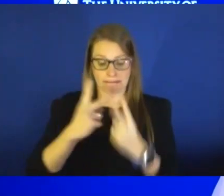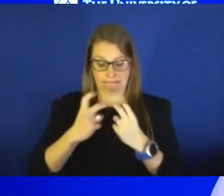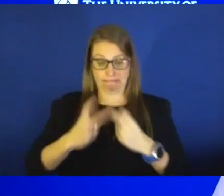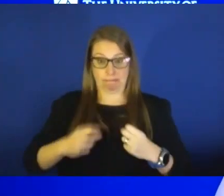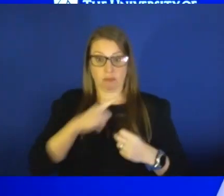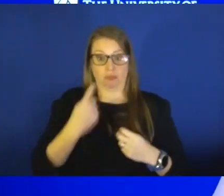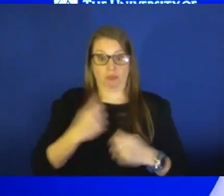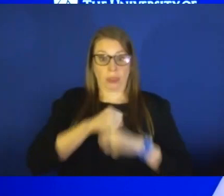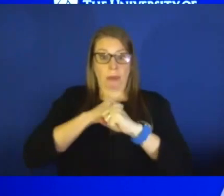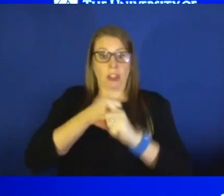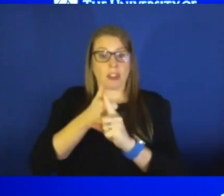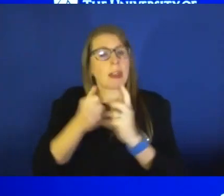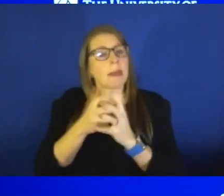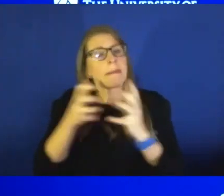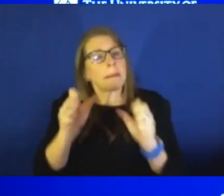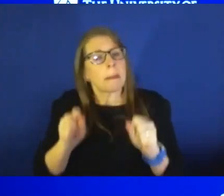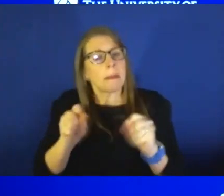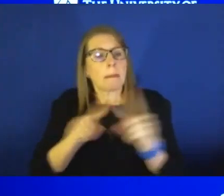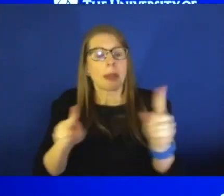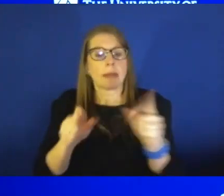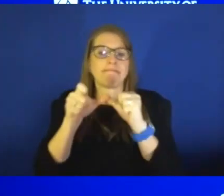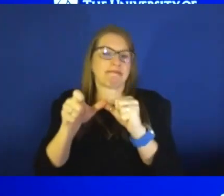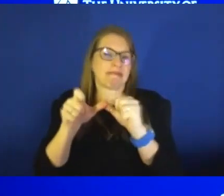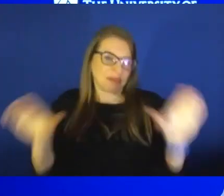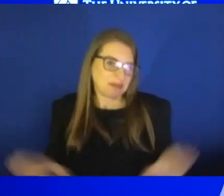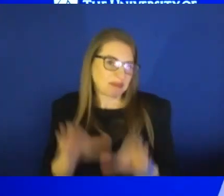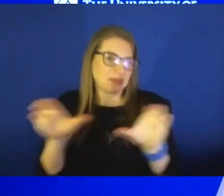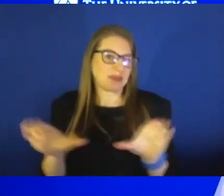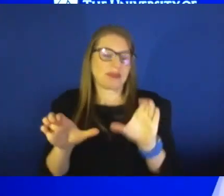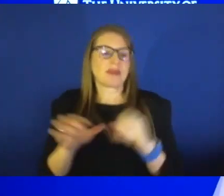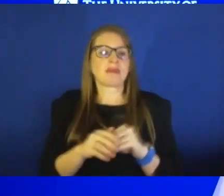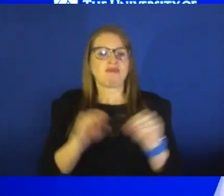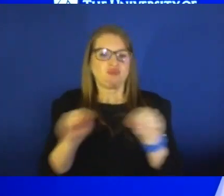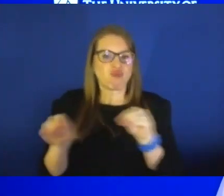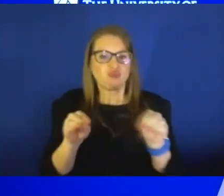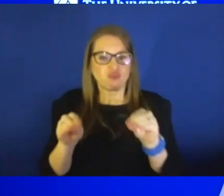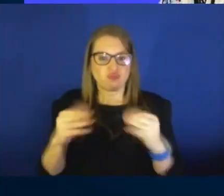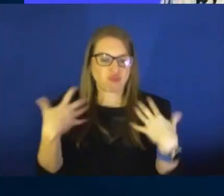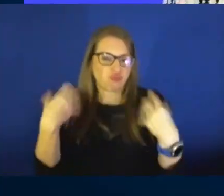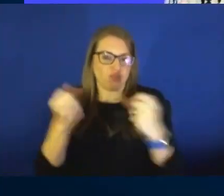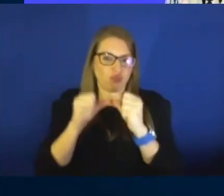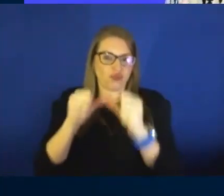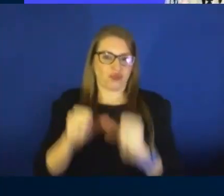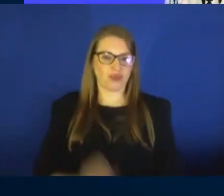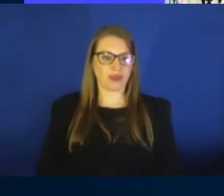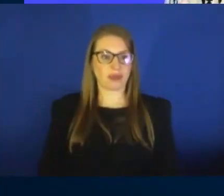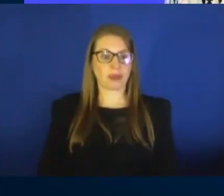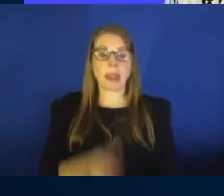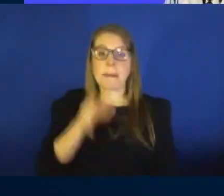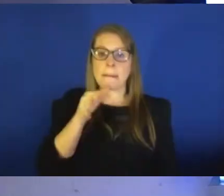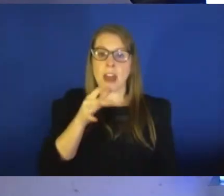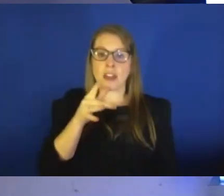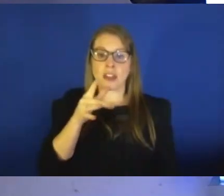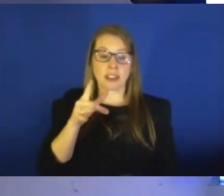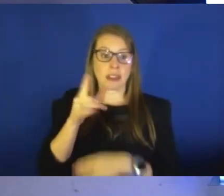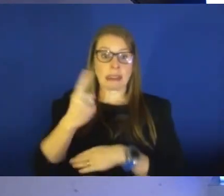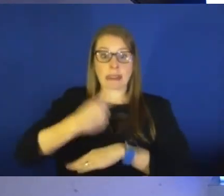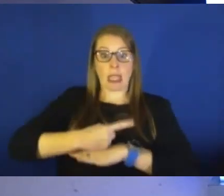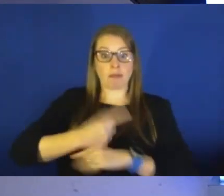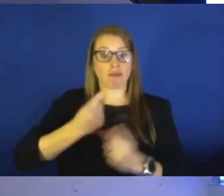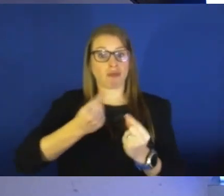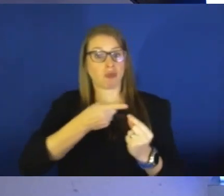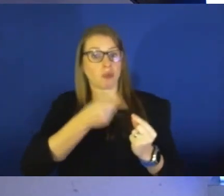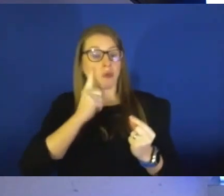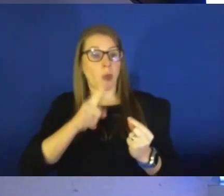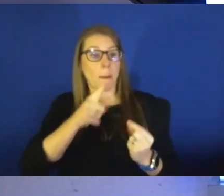yourself as much as possible, but continue to be active and keep moving and be healthy. All right, we're talking Mother's Day. Dr. Schmitke, what do you guys do for Mother's Day? It's coming up in